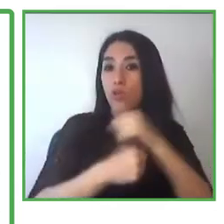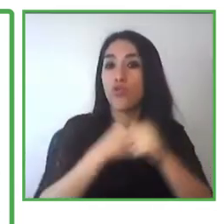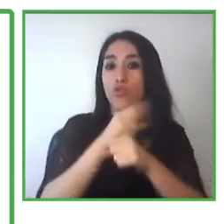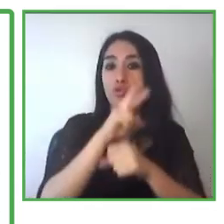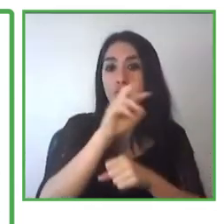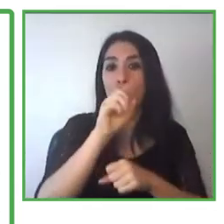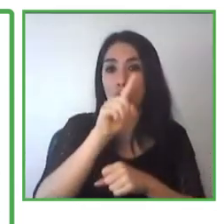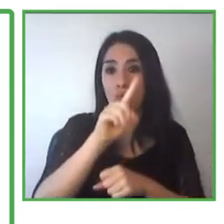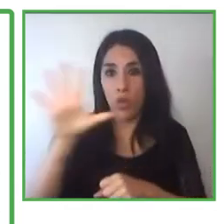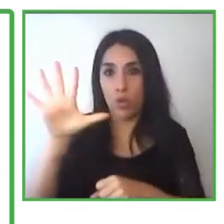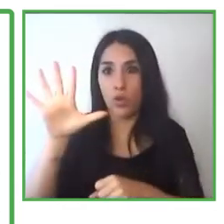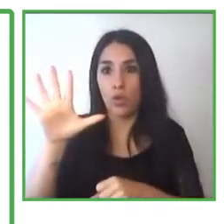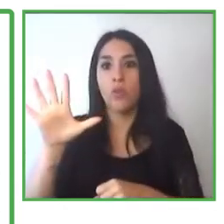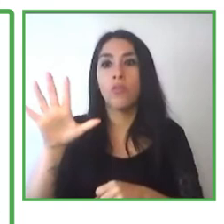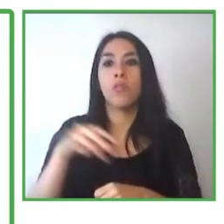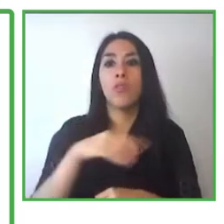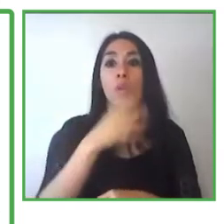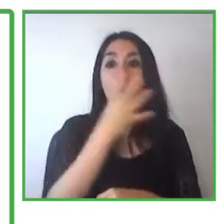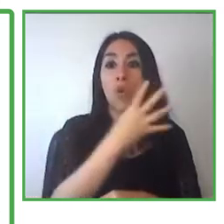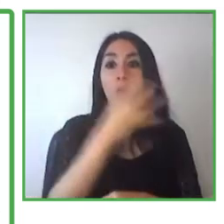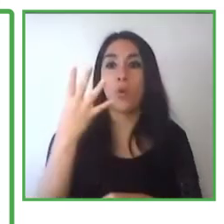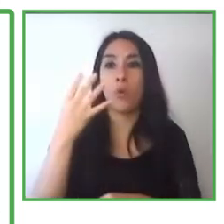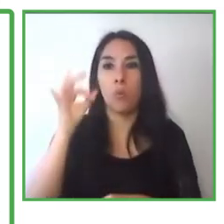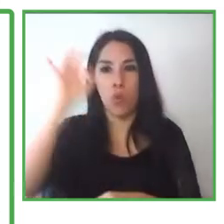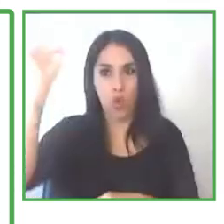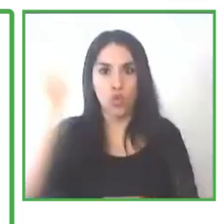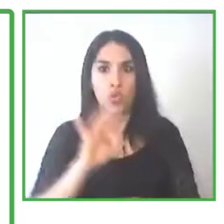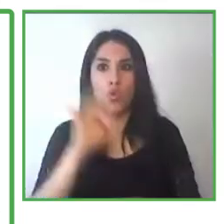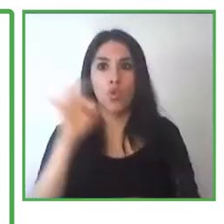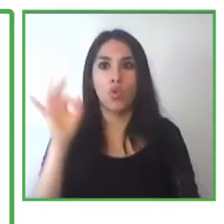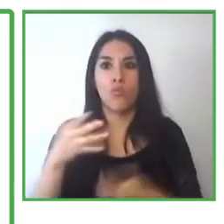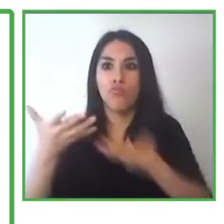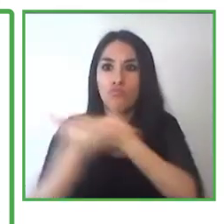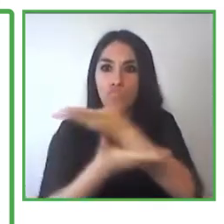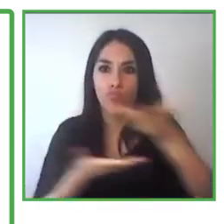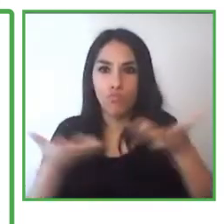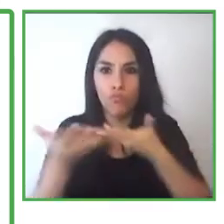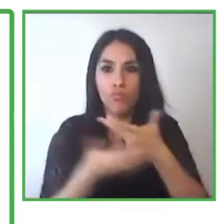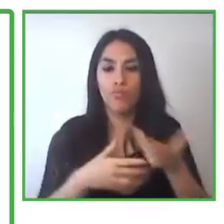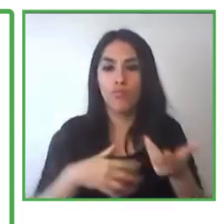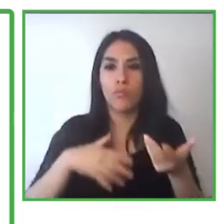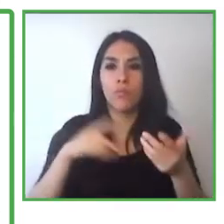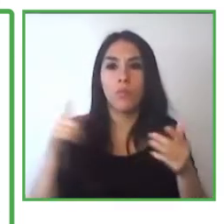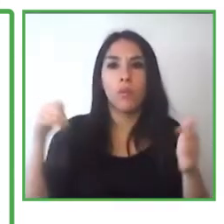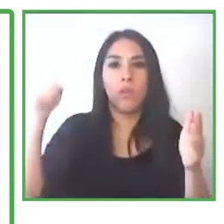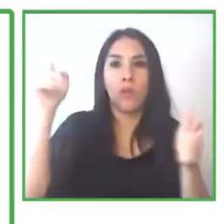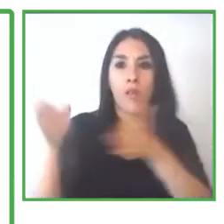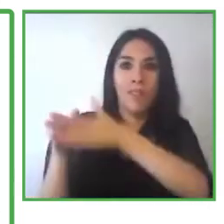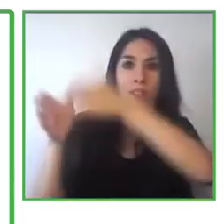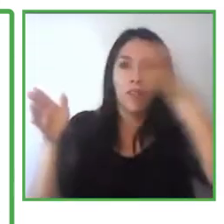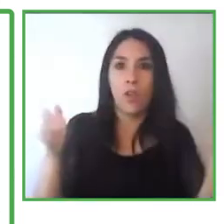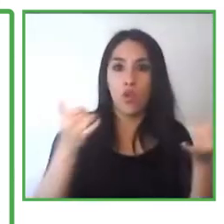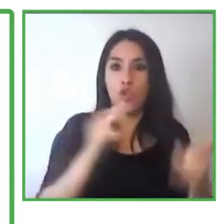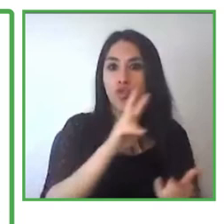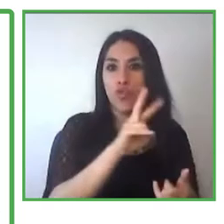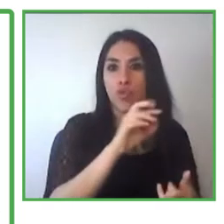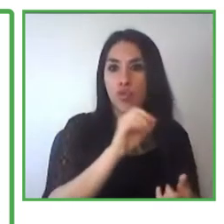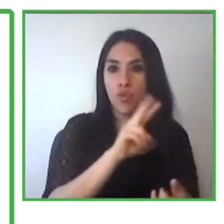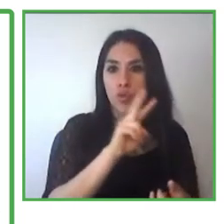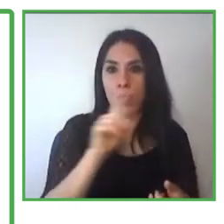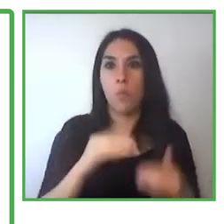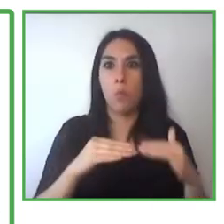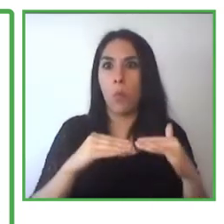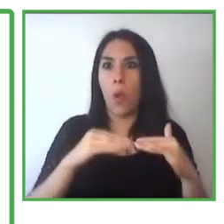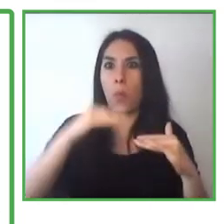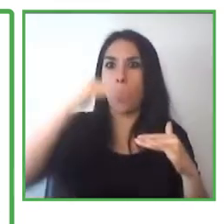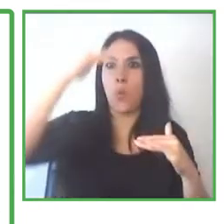if 44.7% of the offers were shared, then in the year 2020,